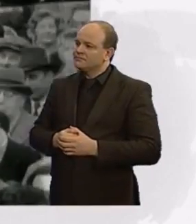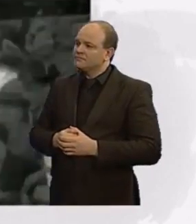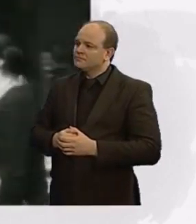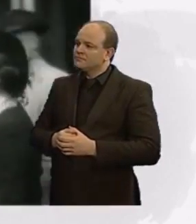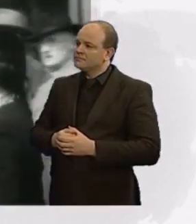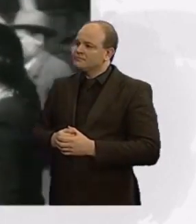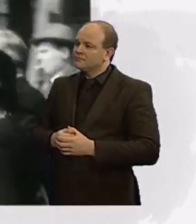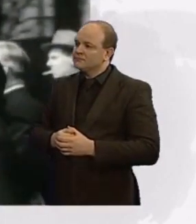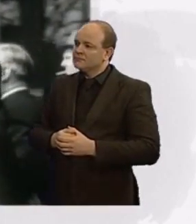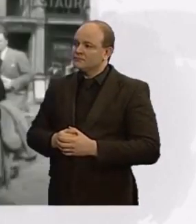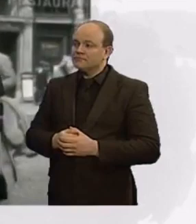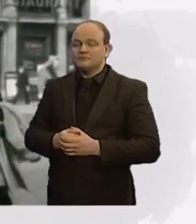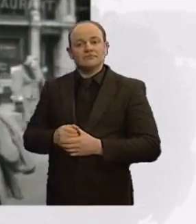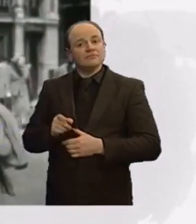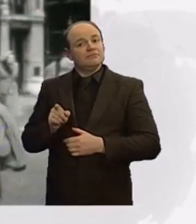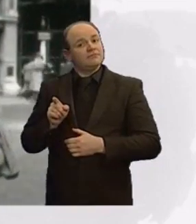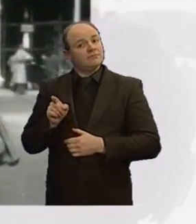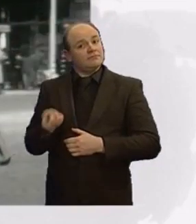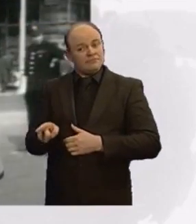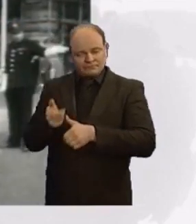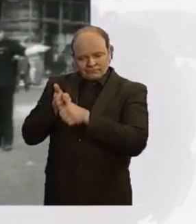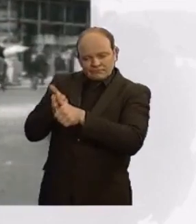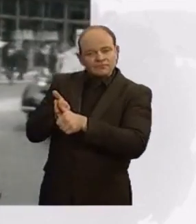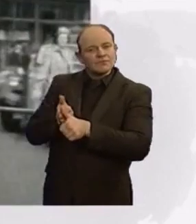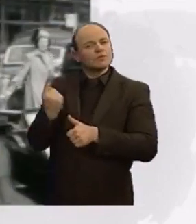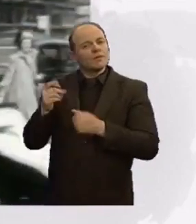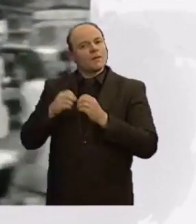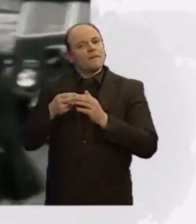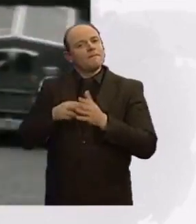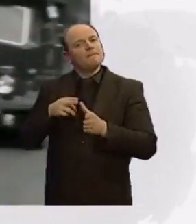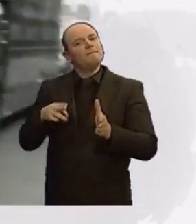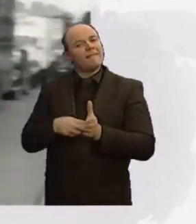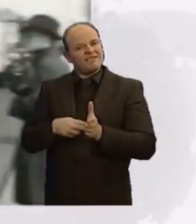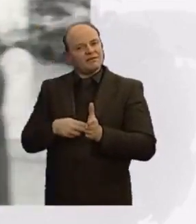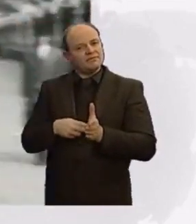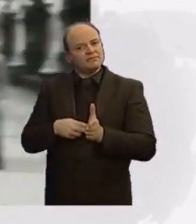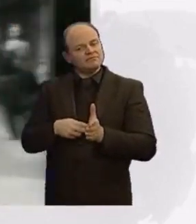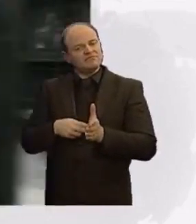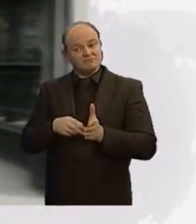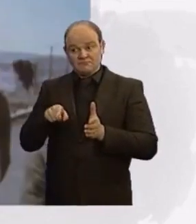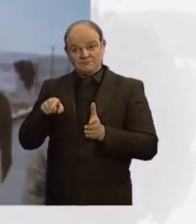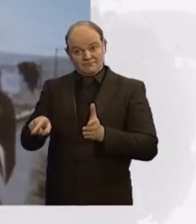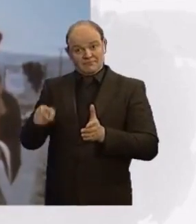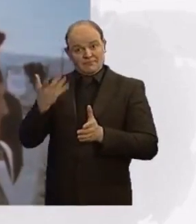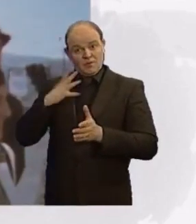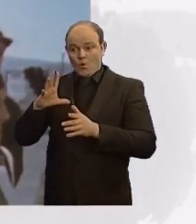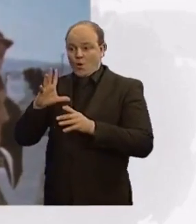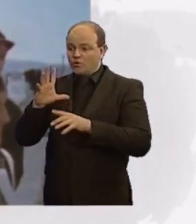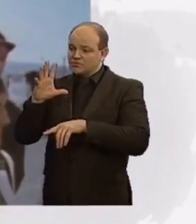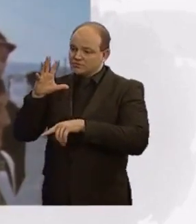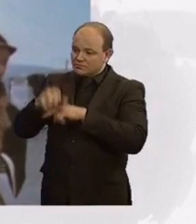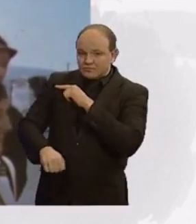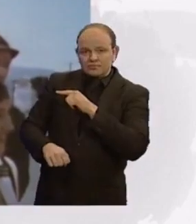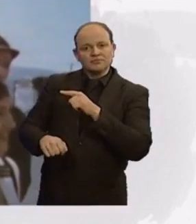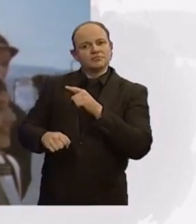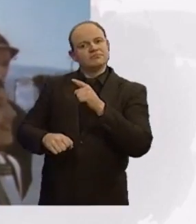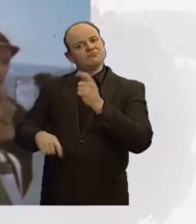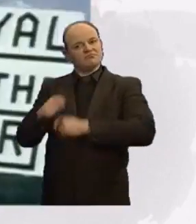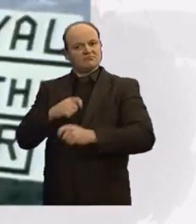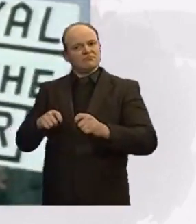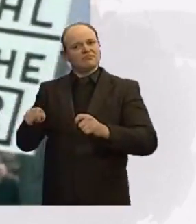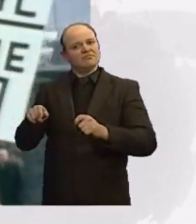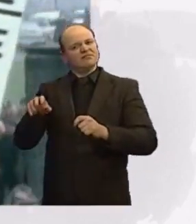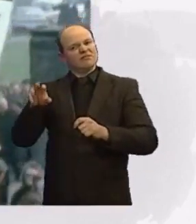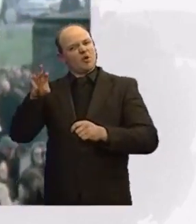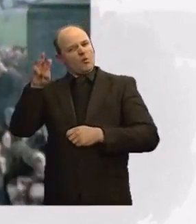His lifelong hero was Anarine Bevan, the leader of Labour's left wing. He was to be Bevan's successor as MP for Edinburgh Vale. In 1974,